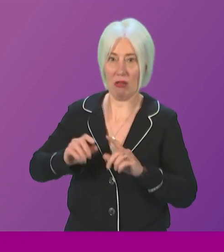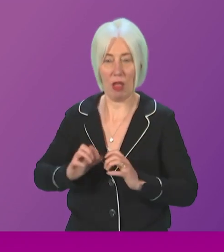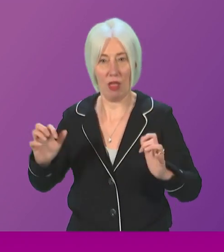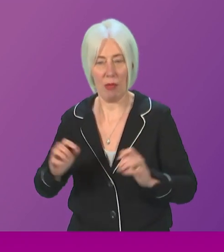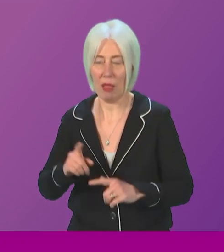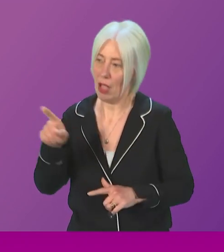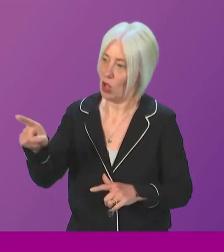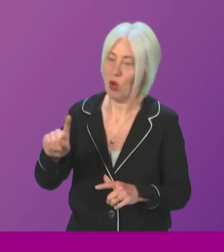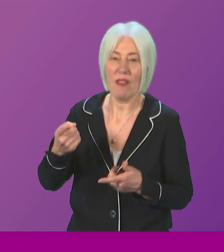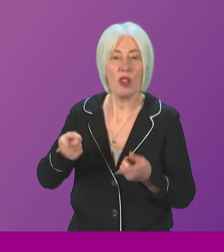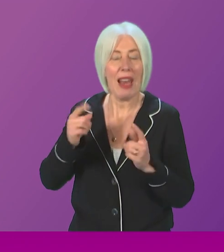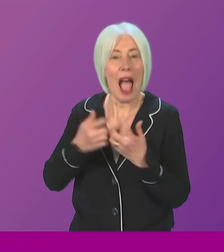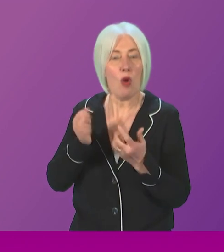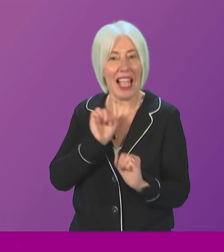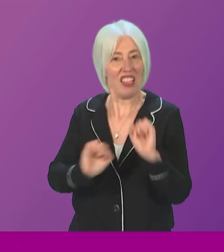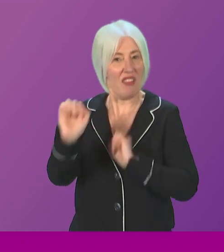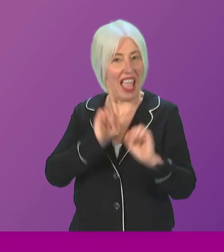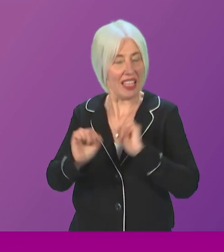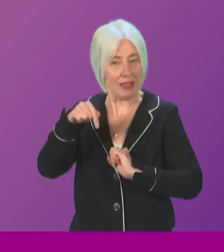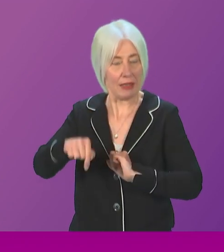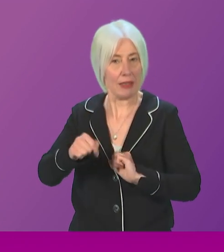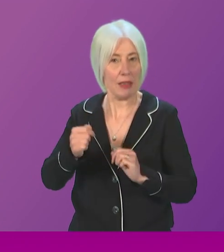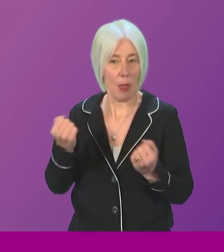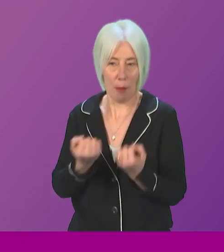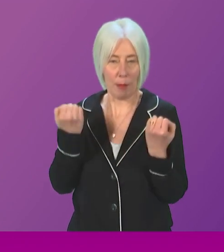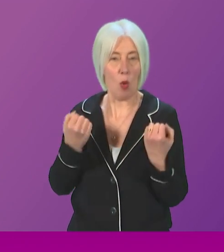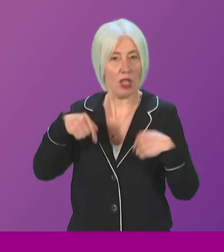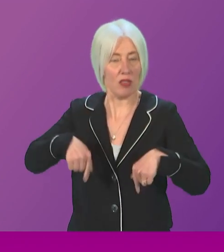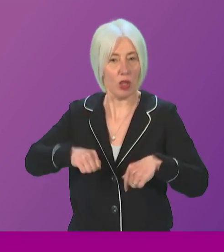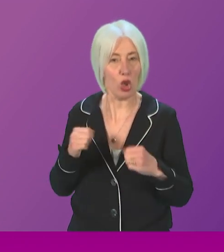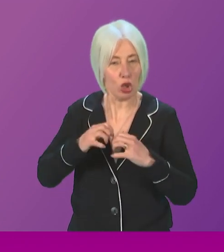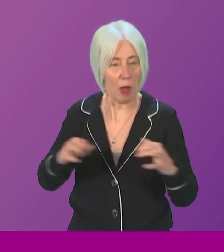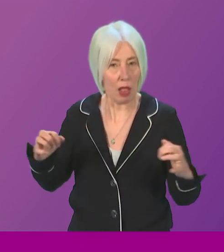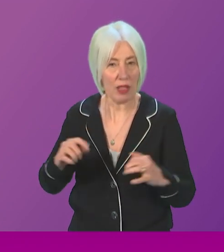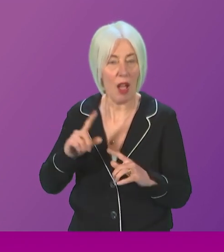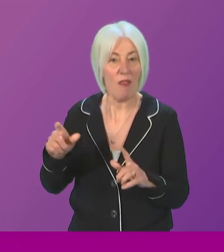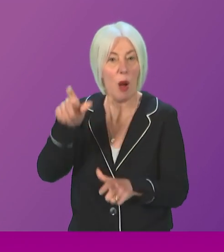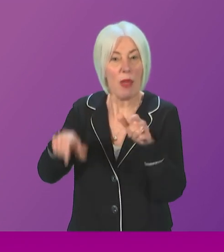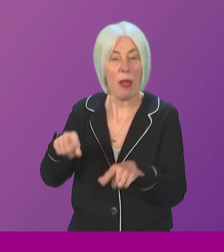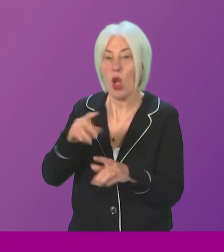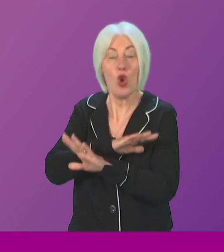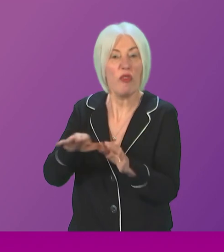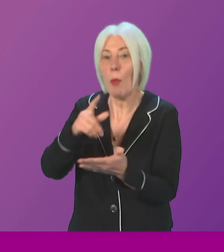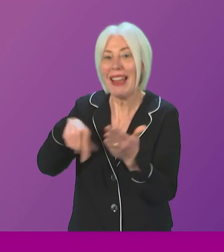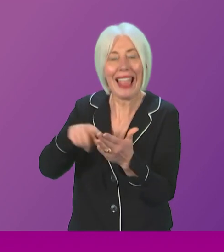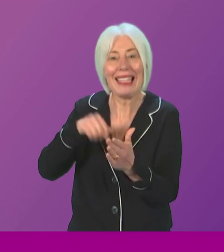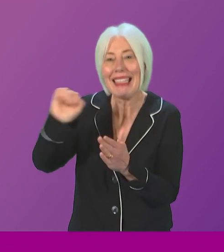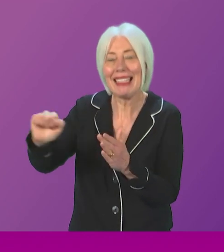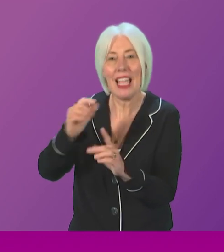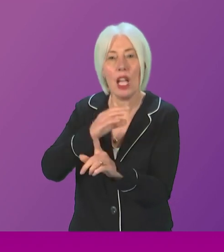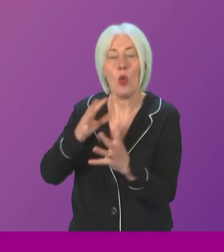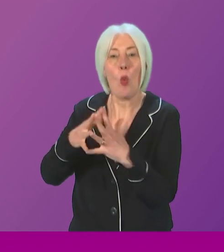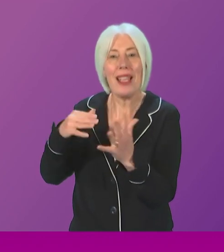his government intend to defend the powers of the Scottish Parliament from unelected Tories at Westminster, intent on